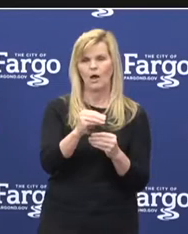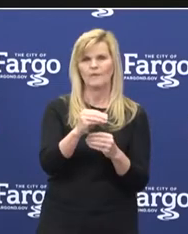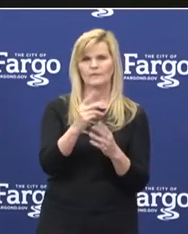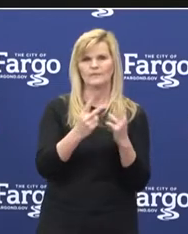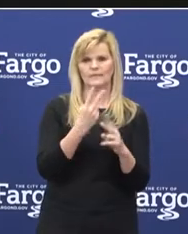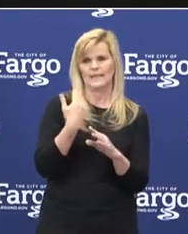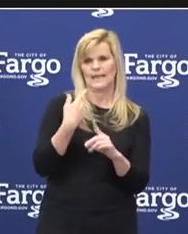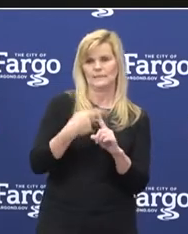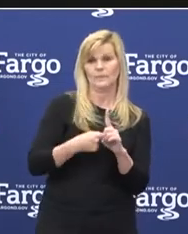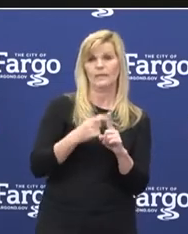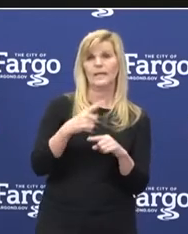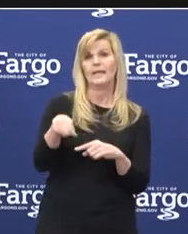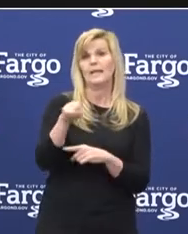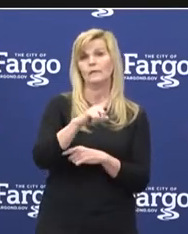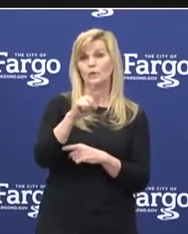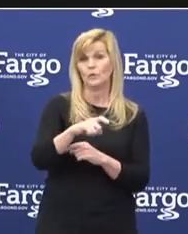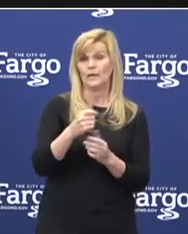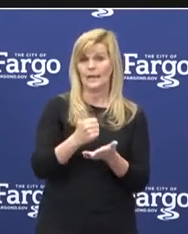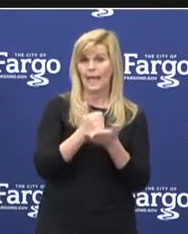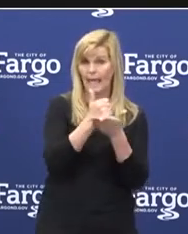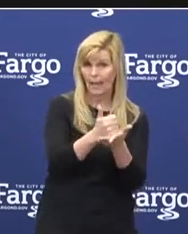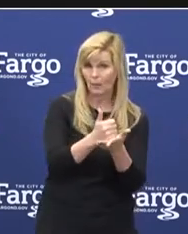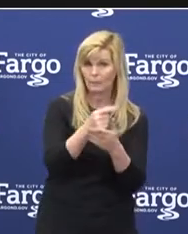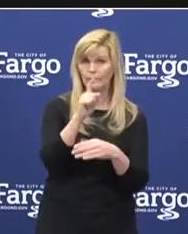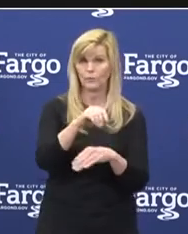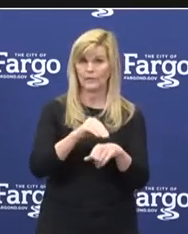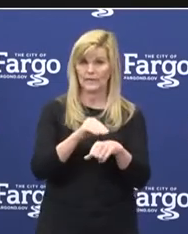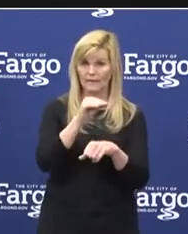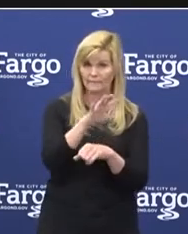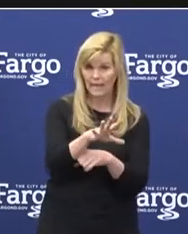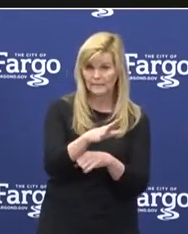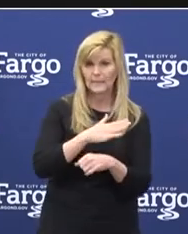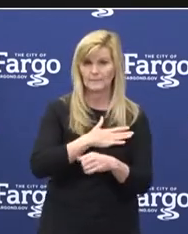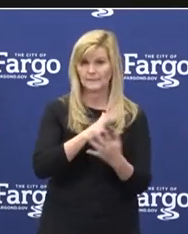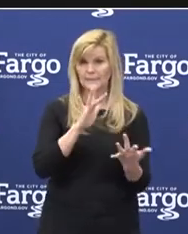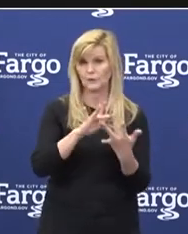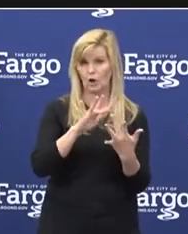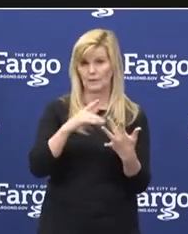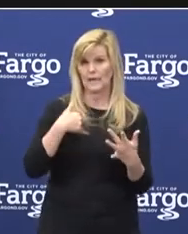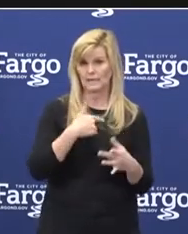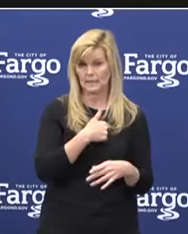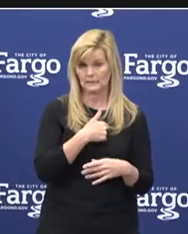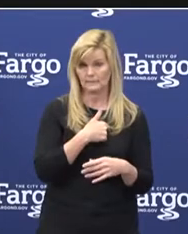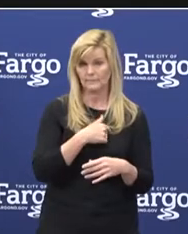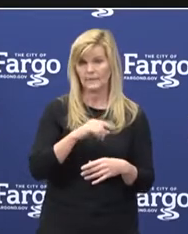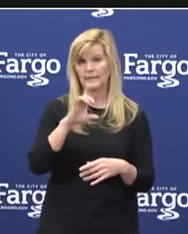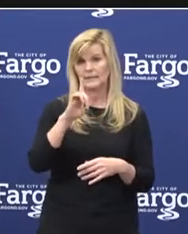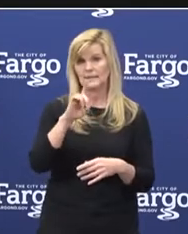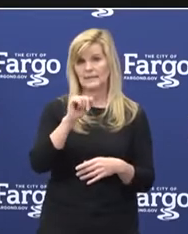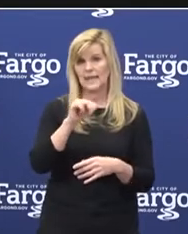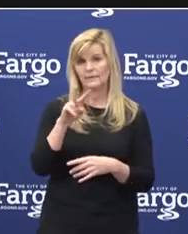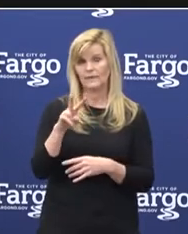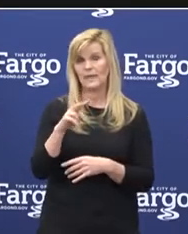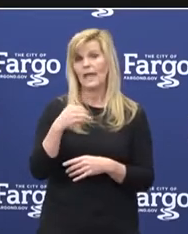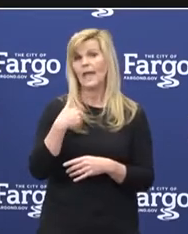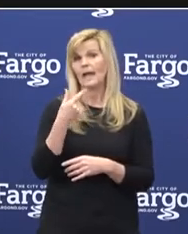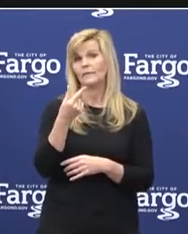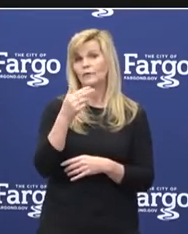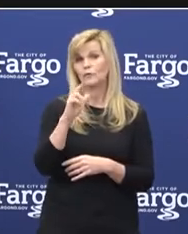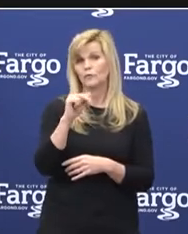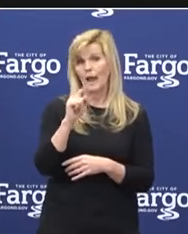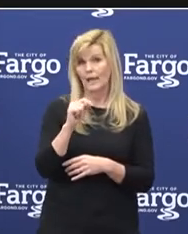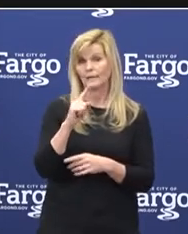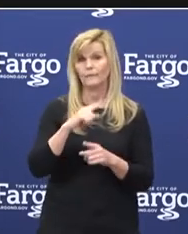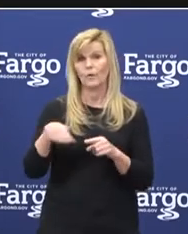If you are in need of help or advice, please contact us. The DAV has a for unemployment